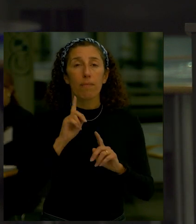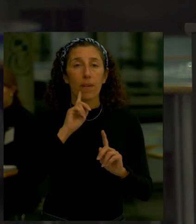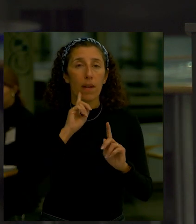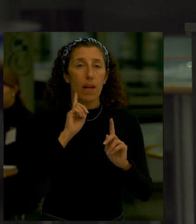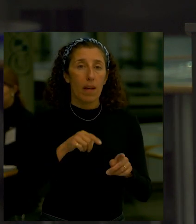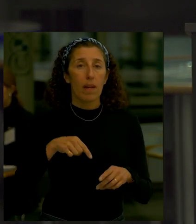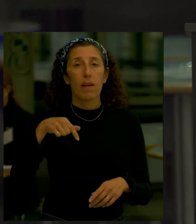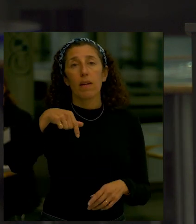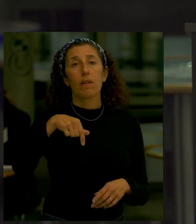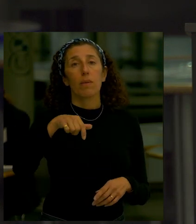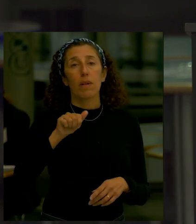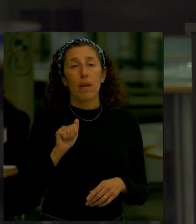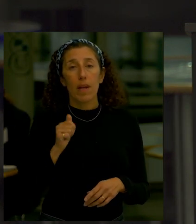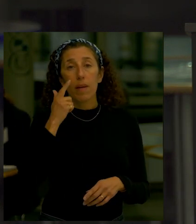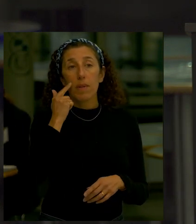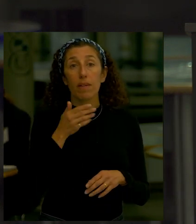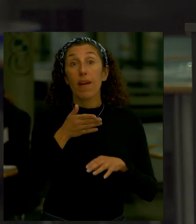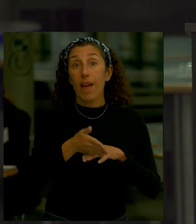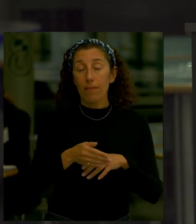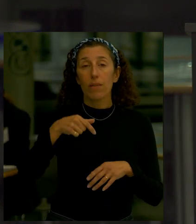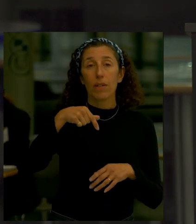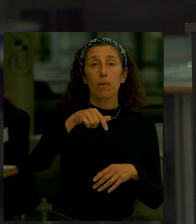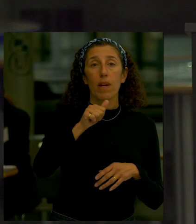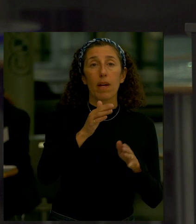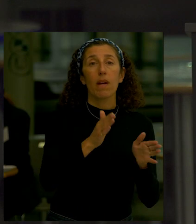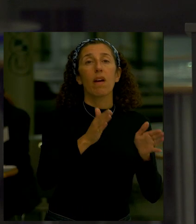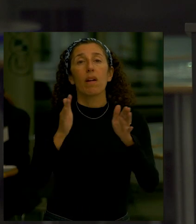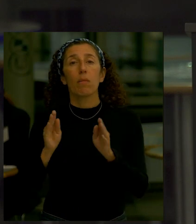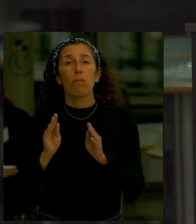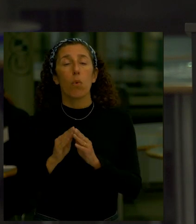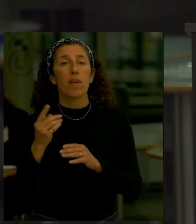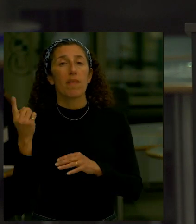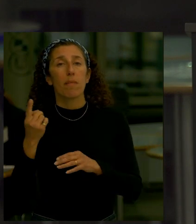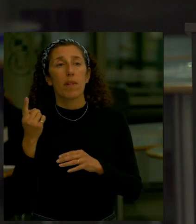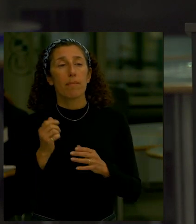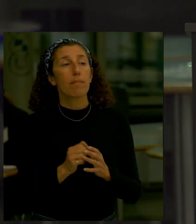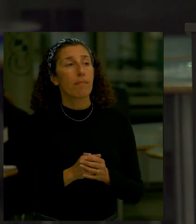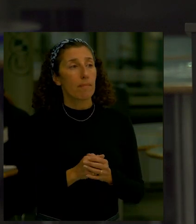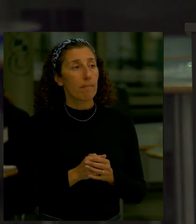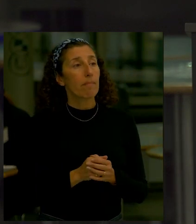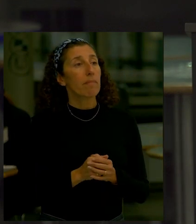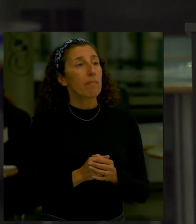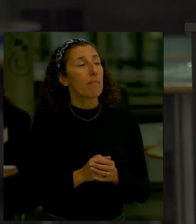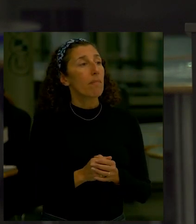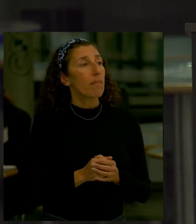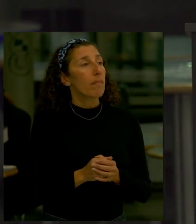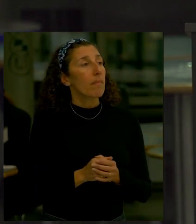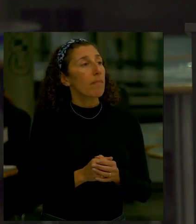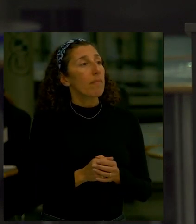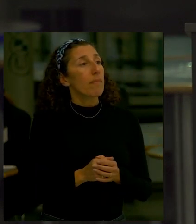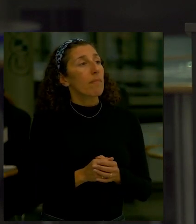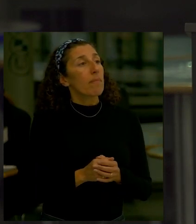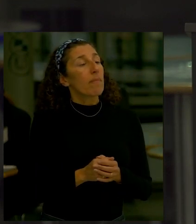because we have something even after that but we do want to hear from you so we left for your convenience if you'd like